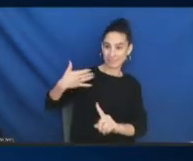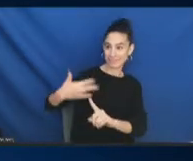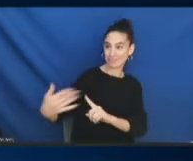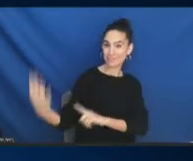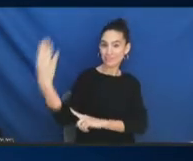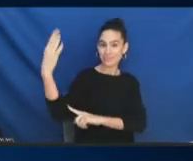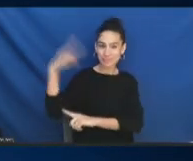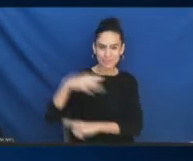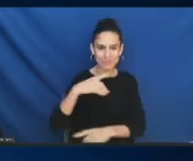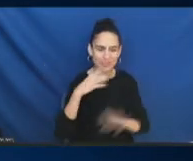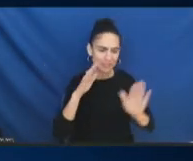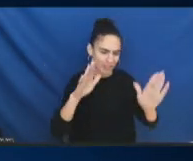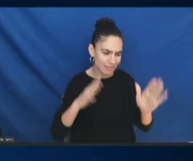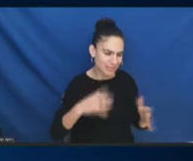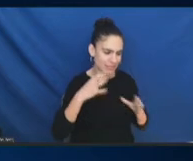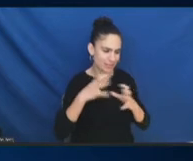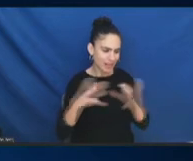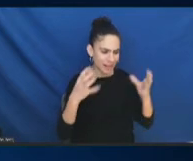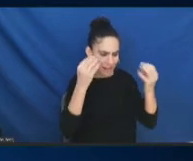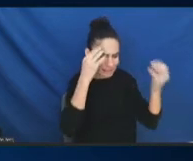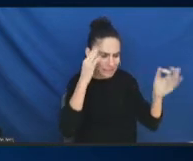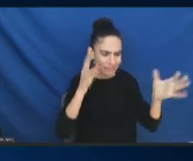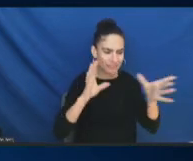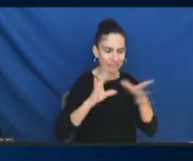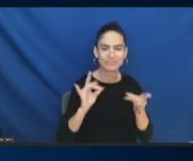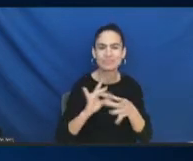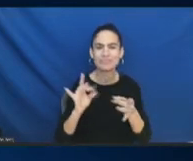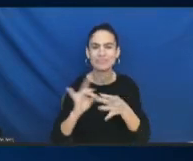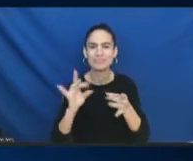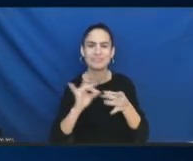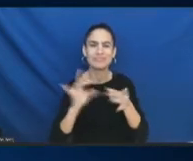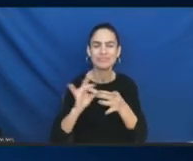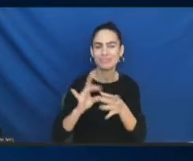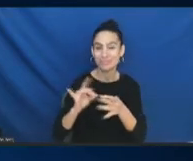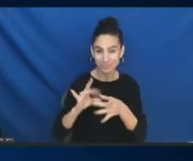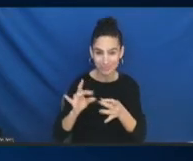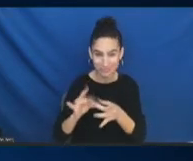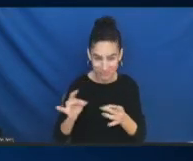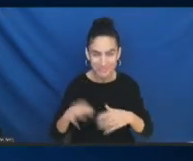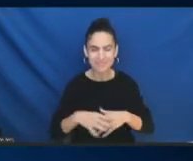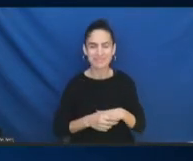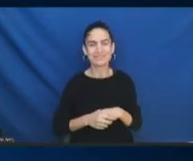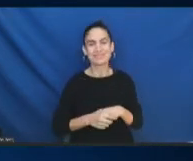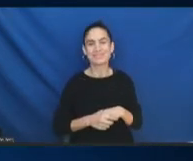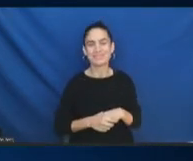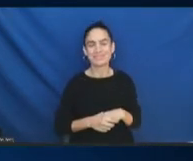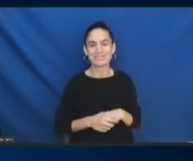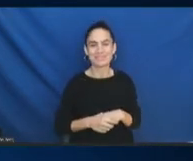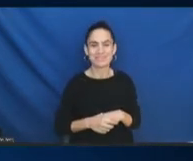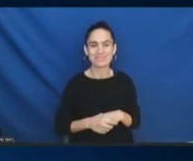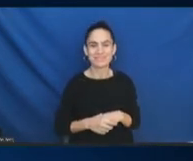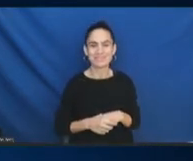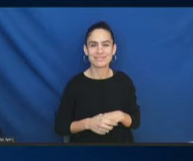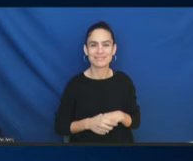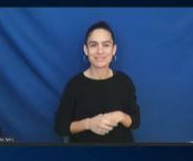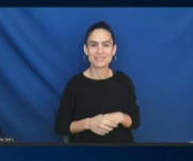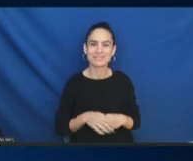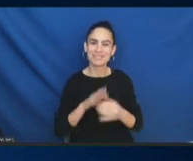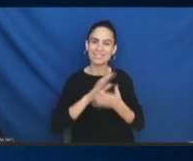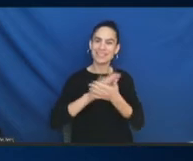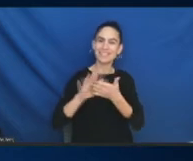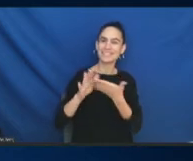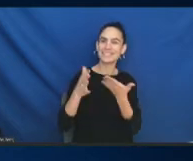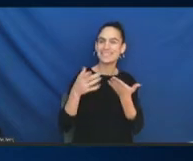still reeling from all the information that we got today. But it was a good way to really think about how to systemically approach